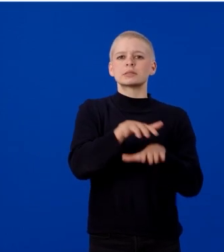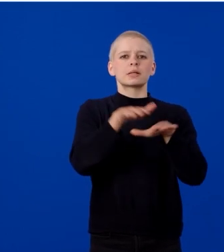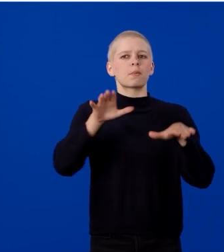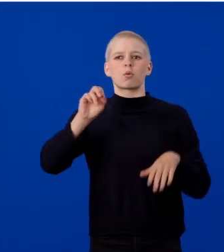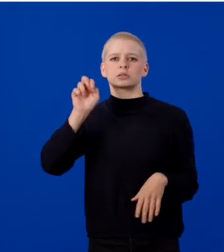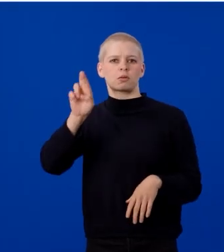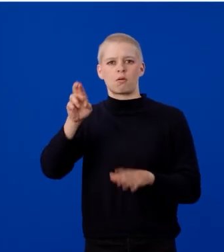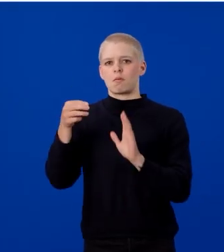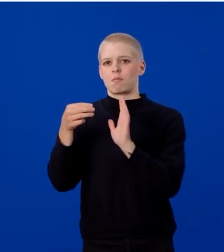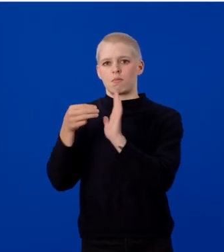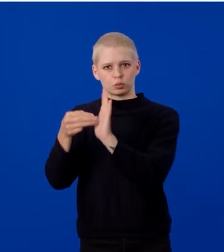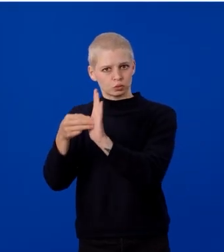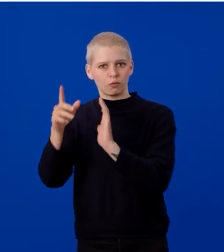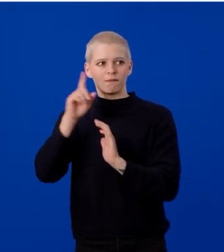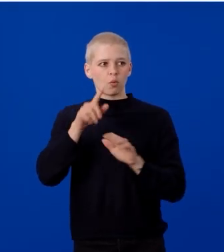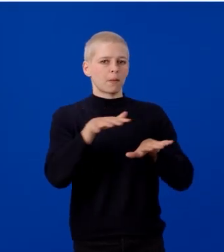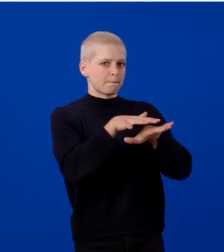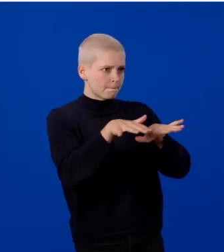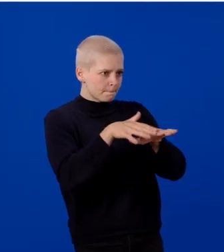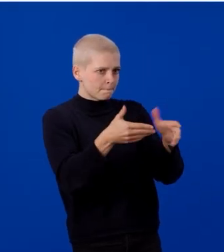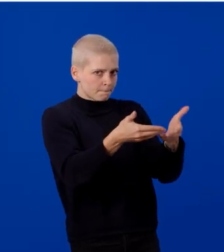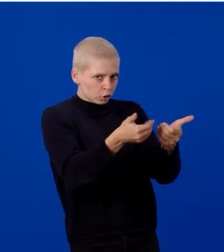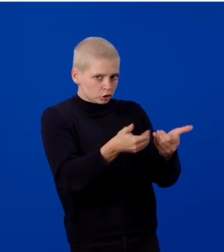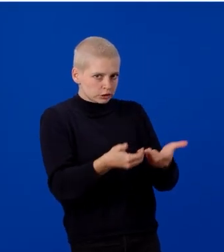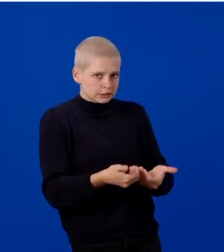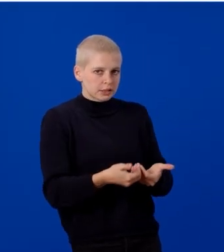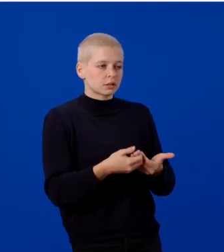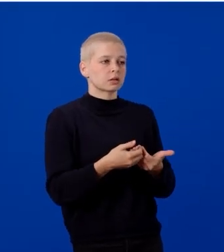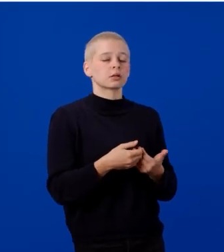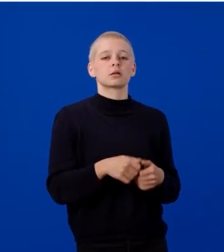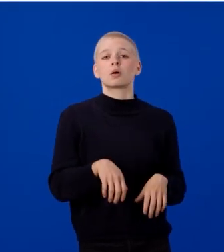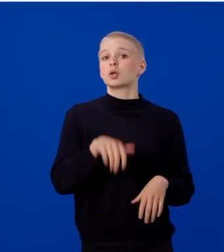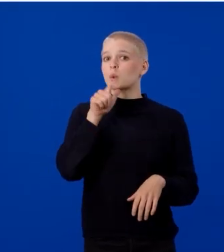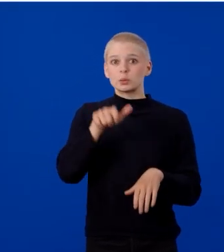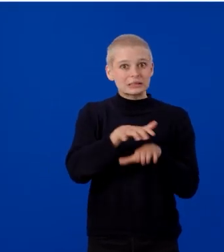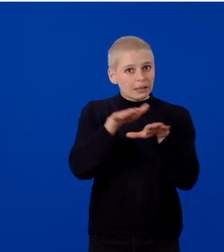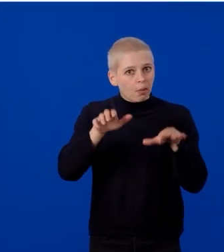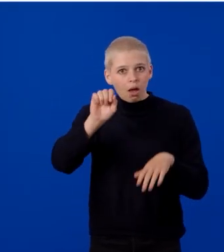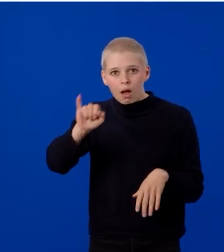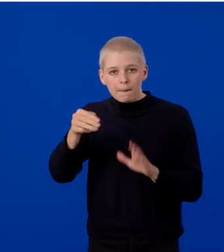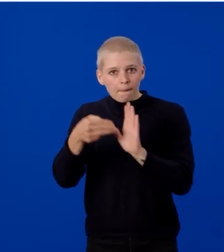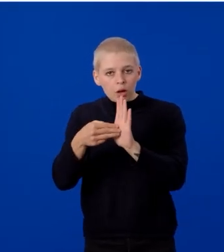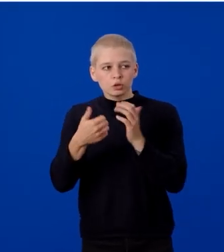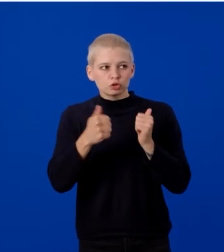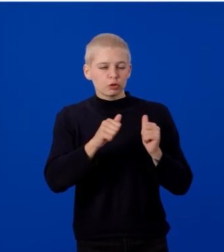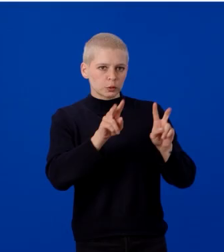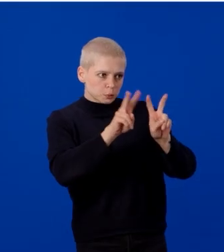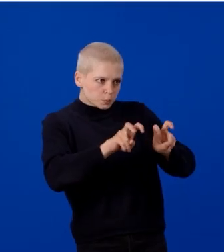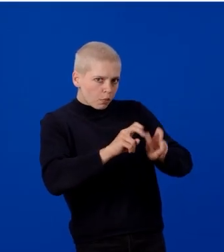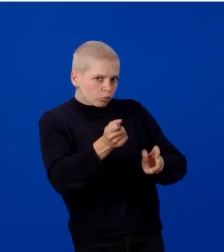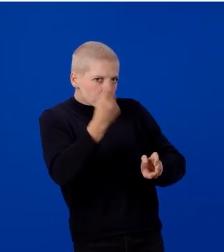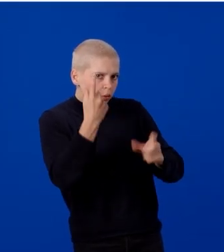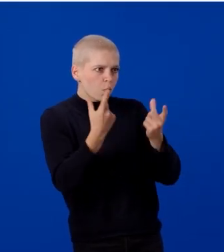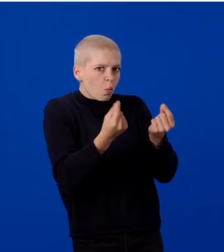module for parsing and a separate AI model to make sense of what was parsed.